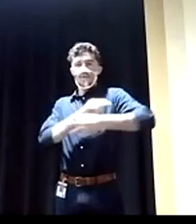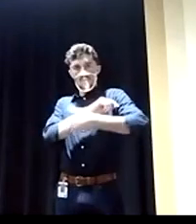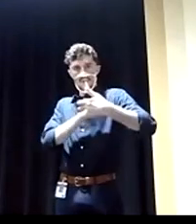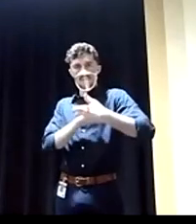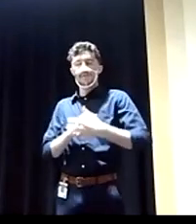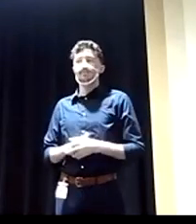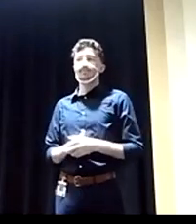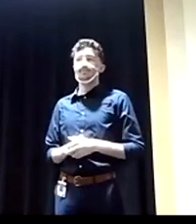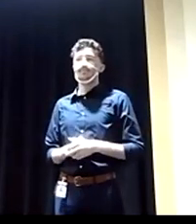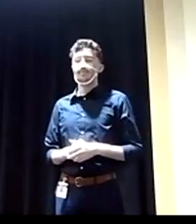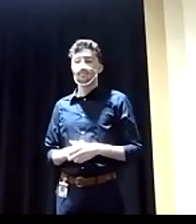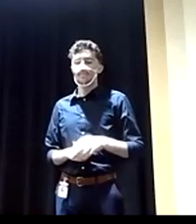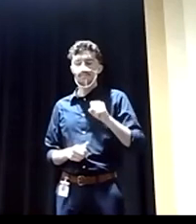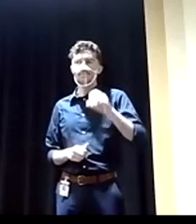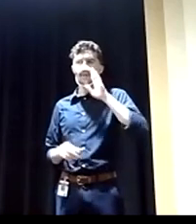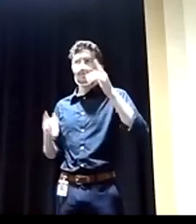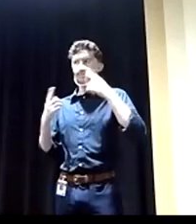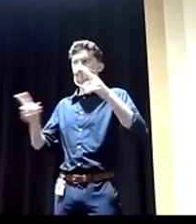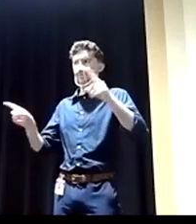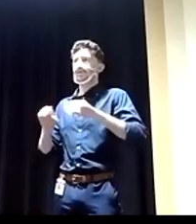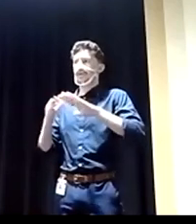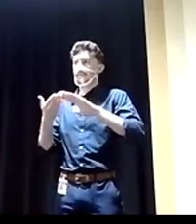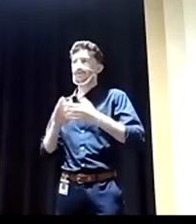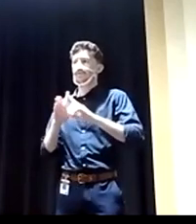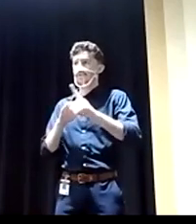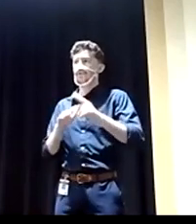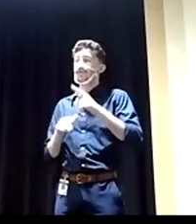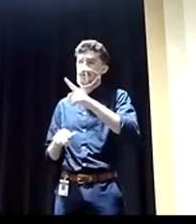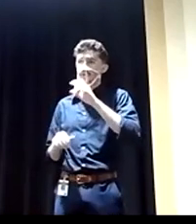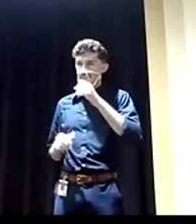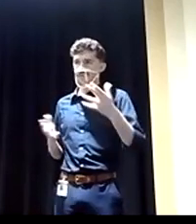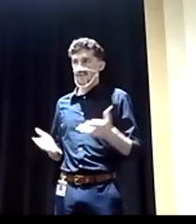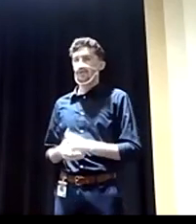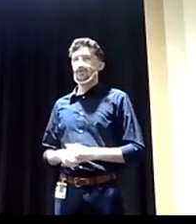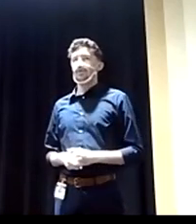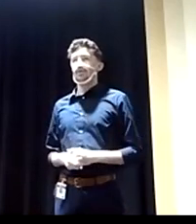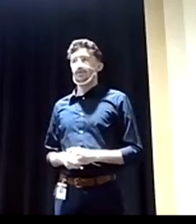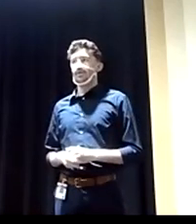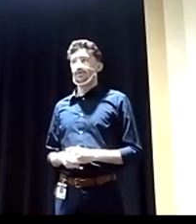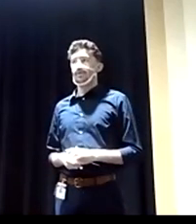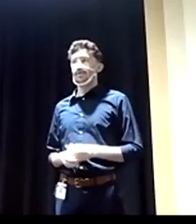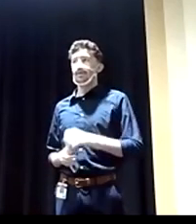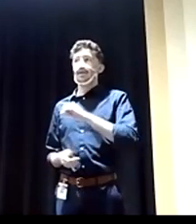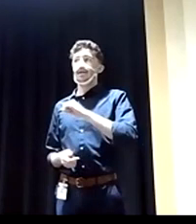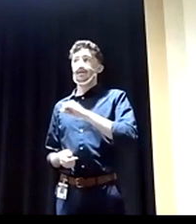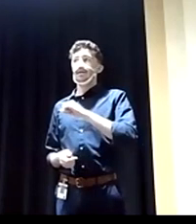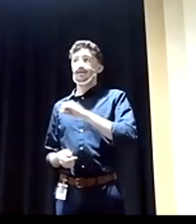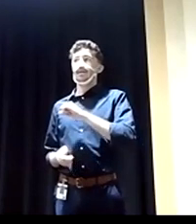I want to tell the immigrant community and refugees that you have a friend here, an ally. State Representative Kenyatta?